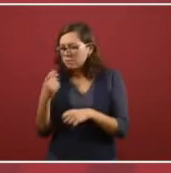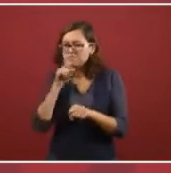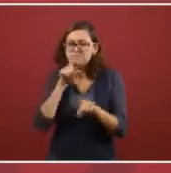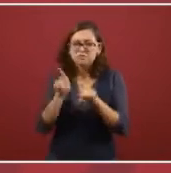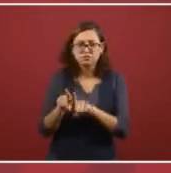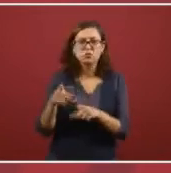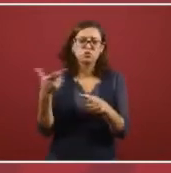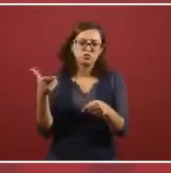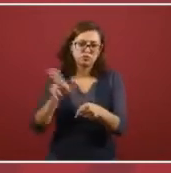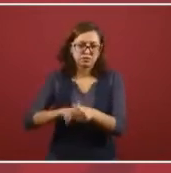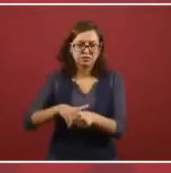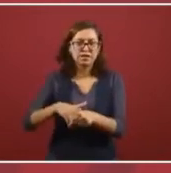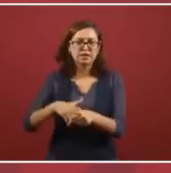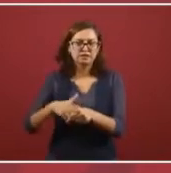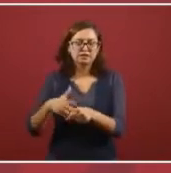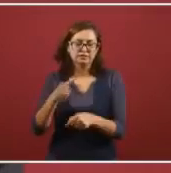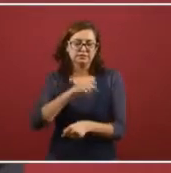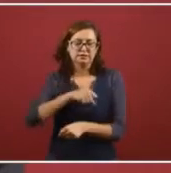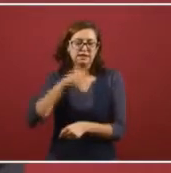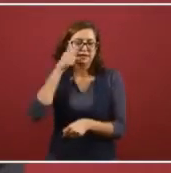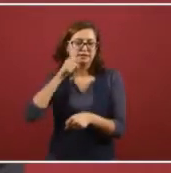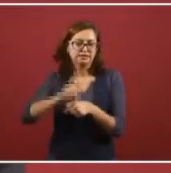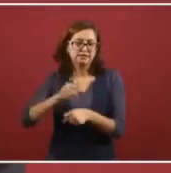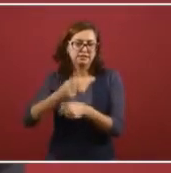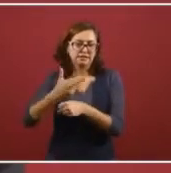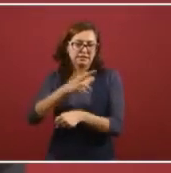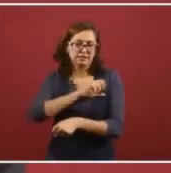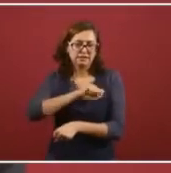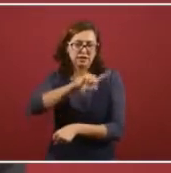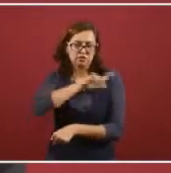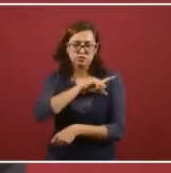services the hospitals and health centers are able to give.